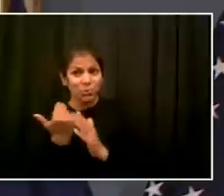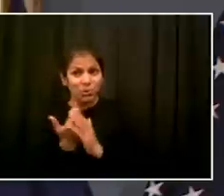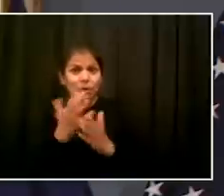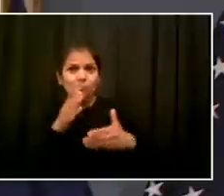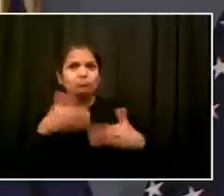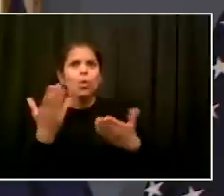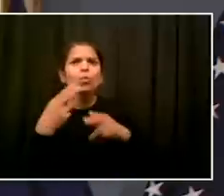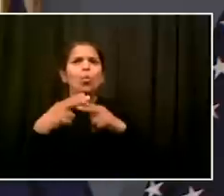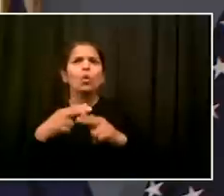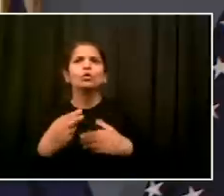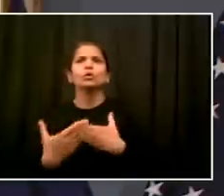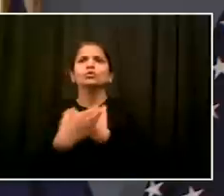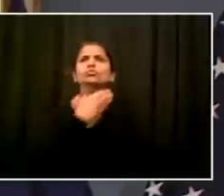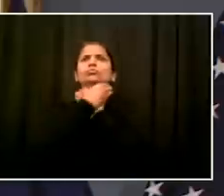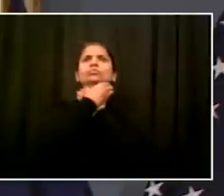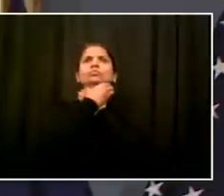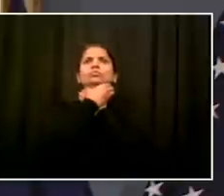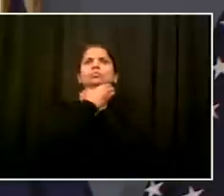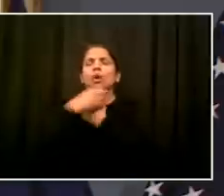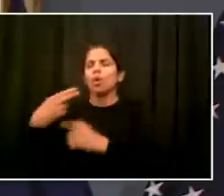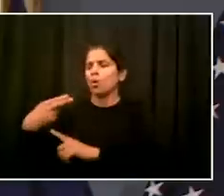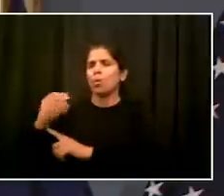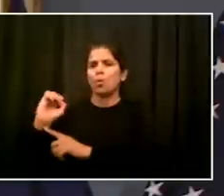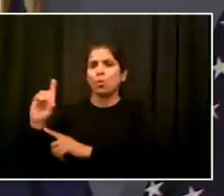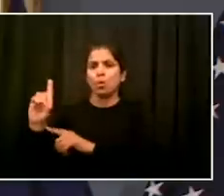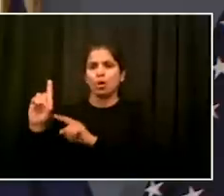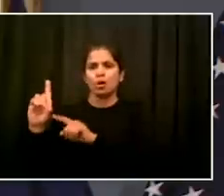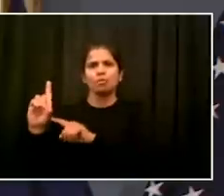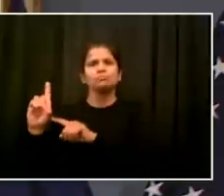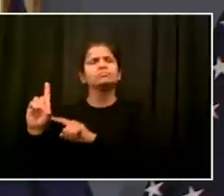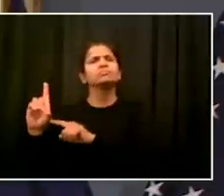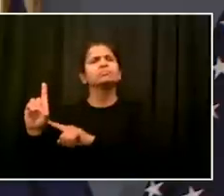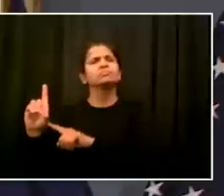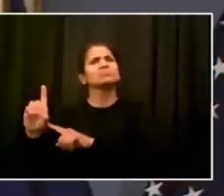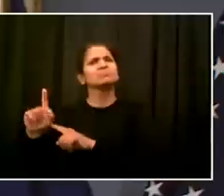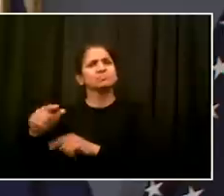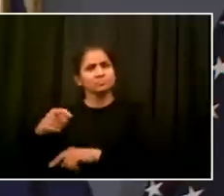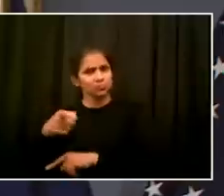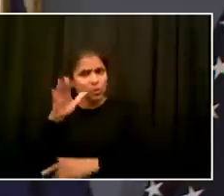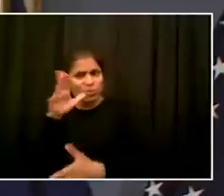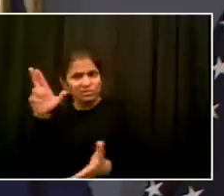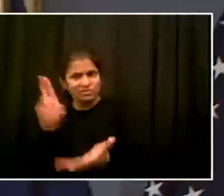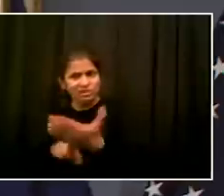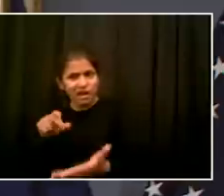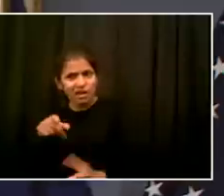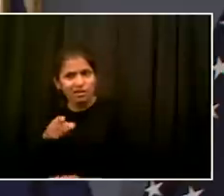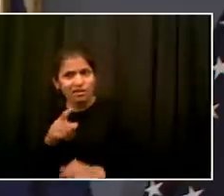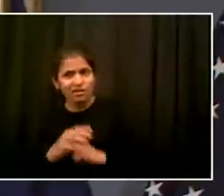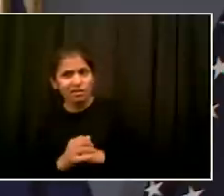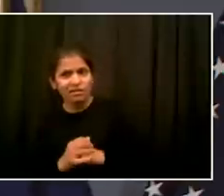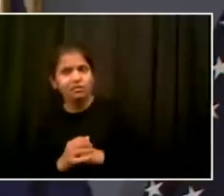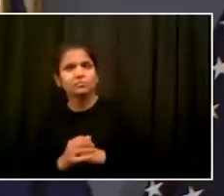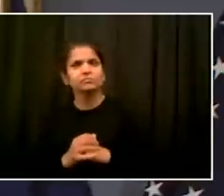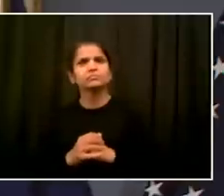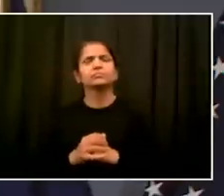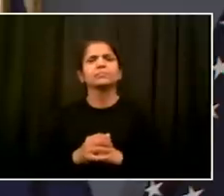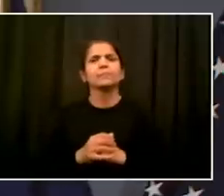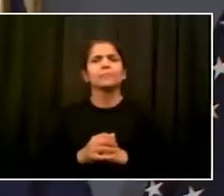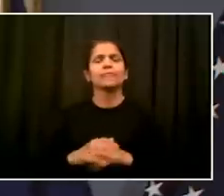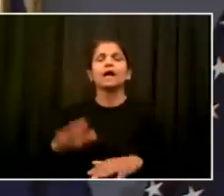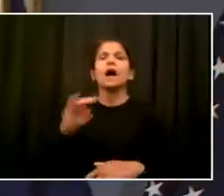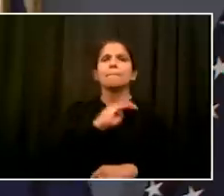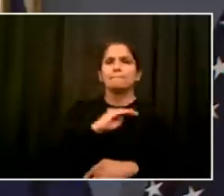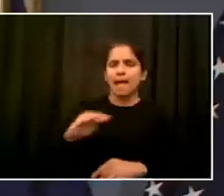we see a 50A legislation in Albany? Yes. So let's talk about each of these. On